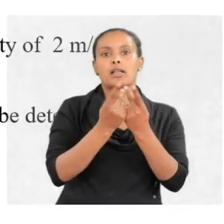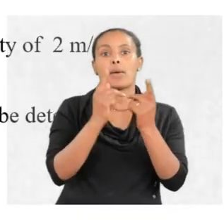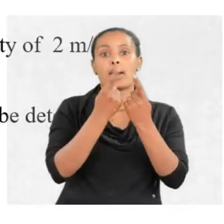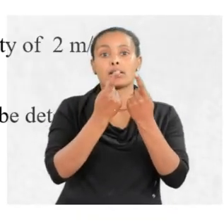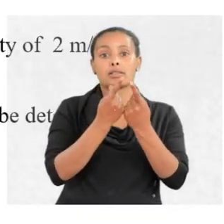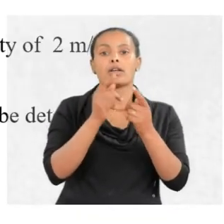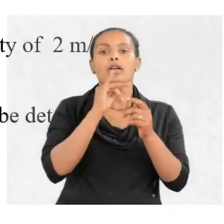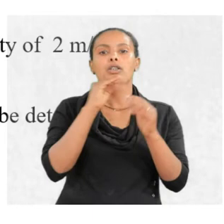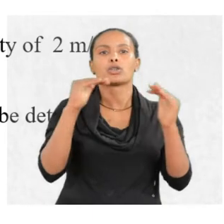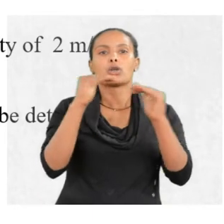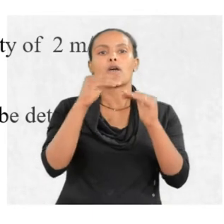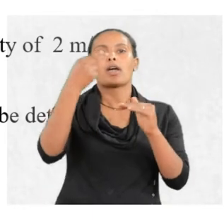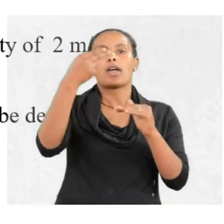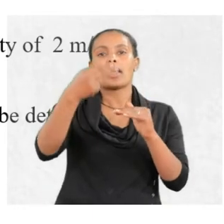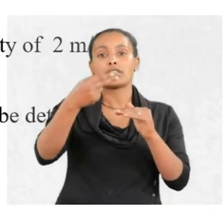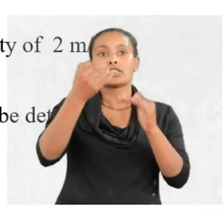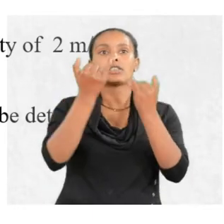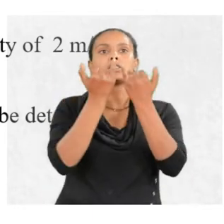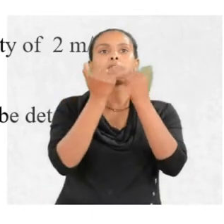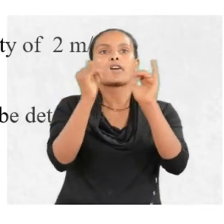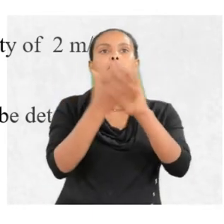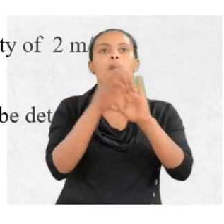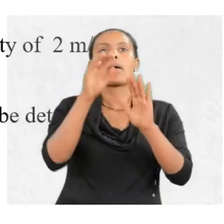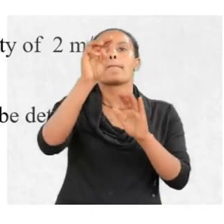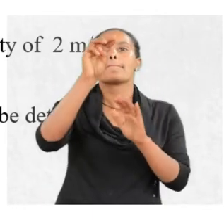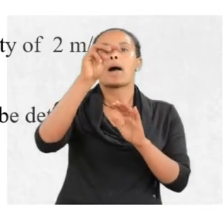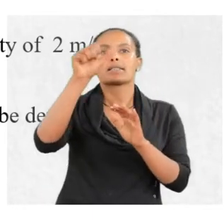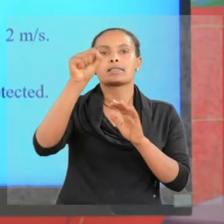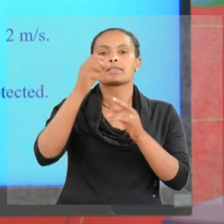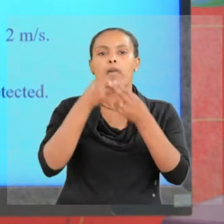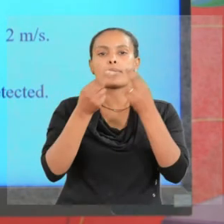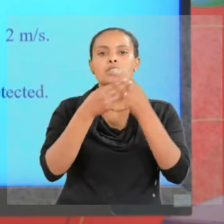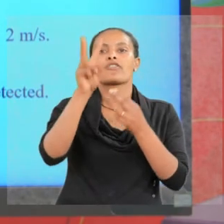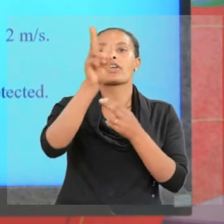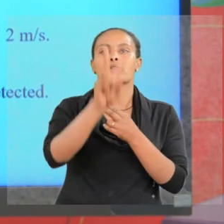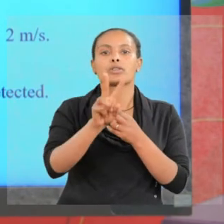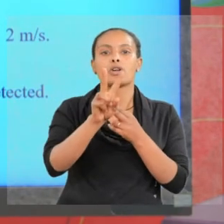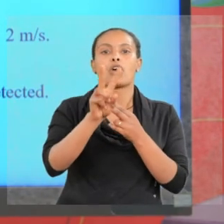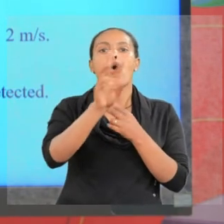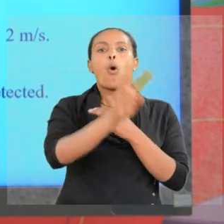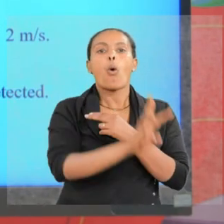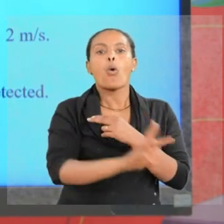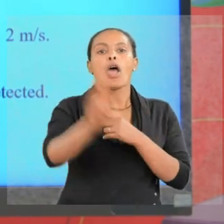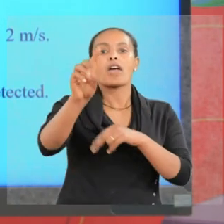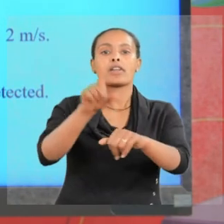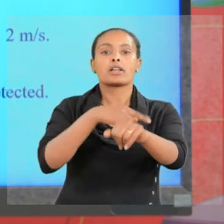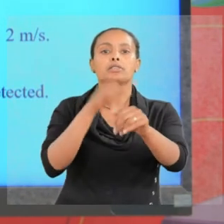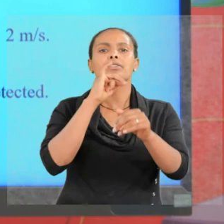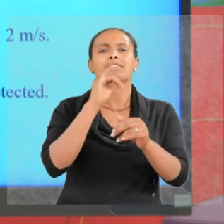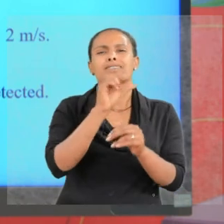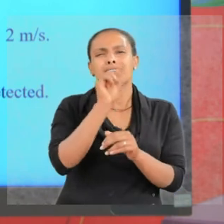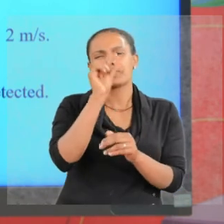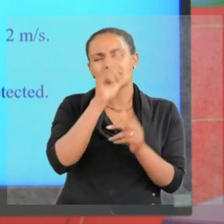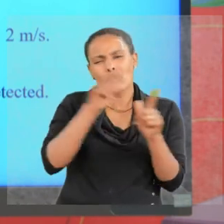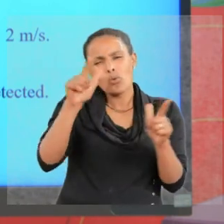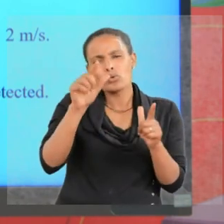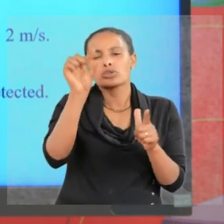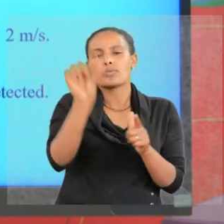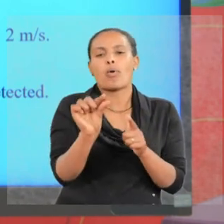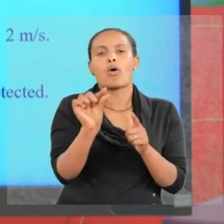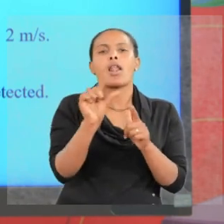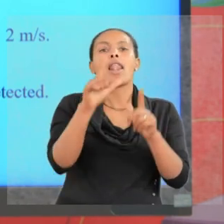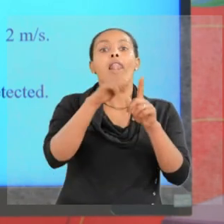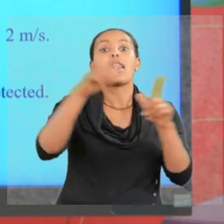particle equals h divided by mass times velocity, but, the wavelength is too small, you see, for